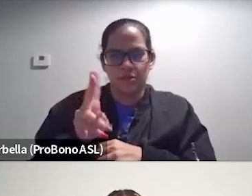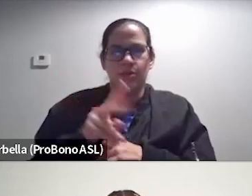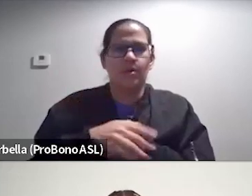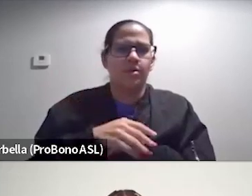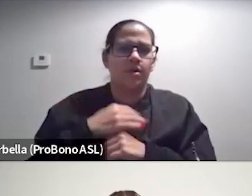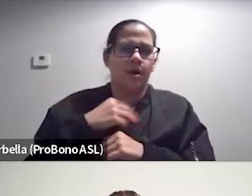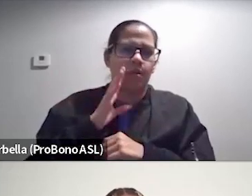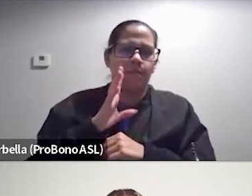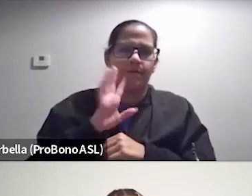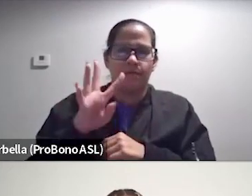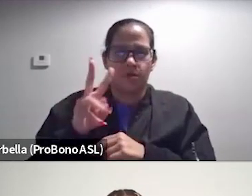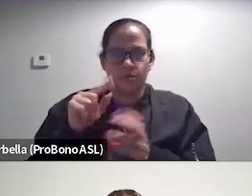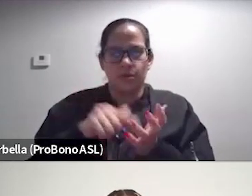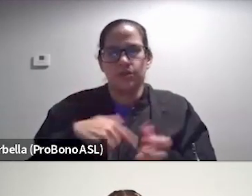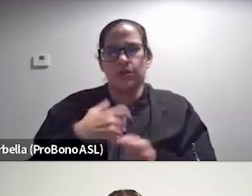be 42 this year.